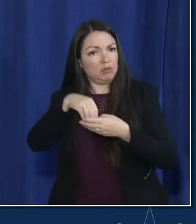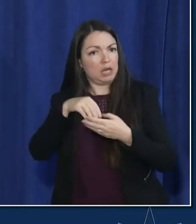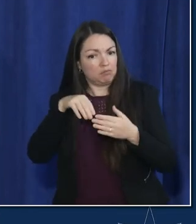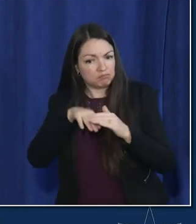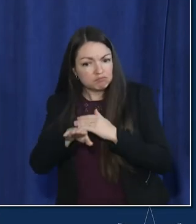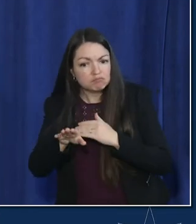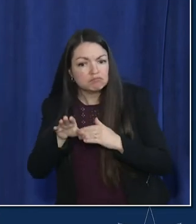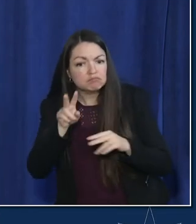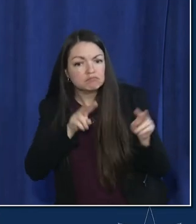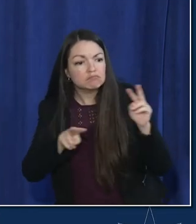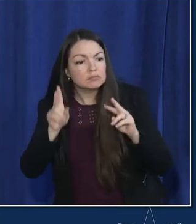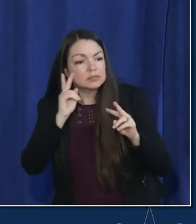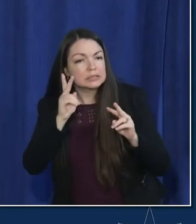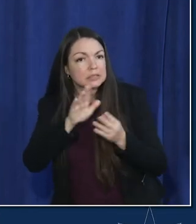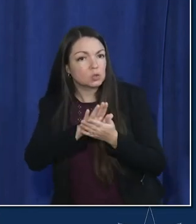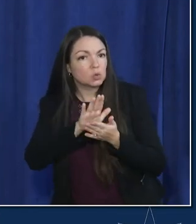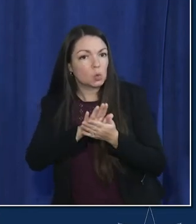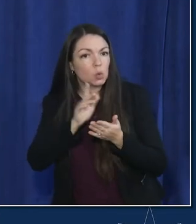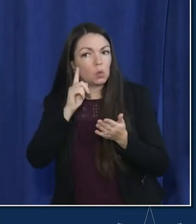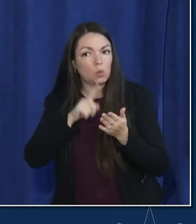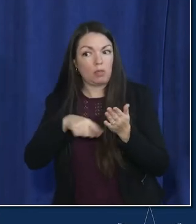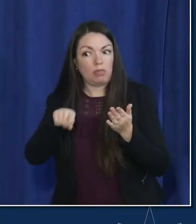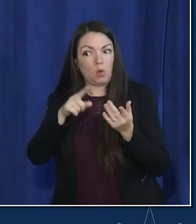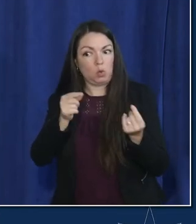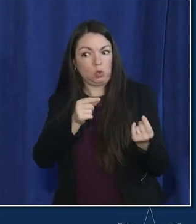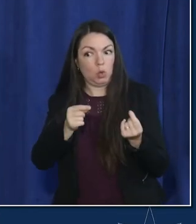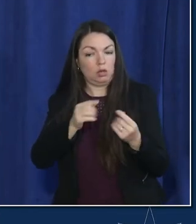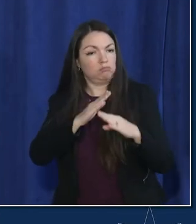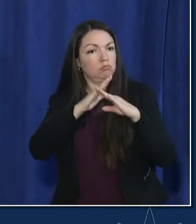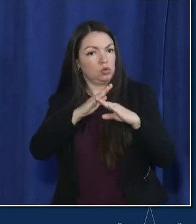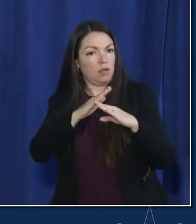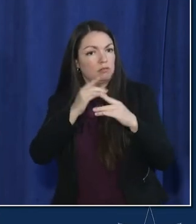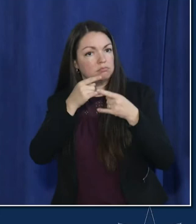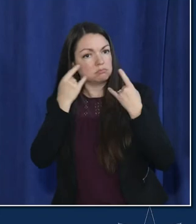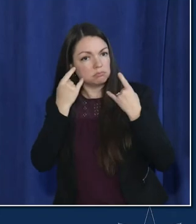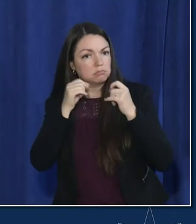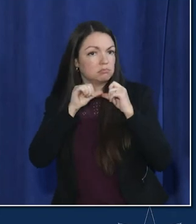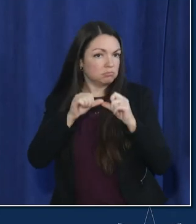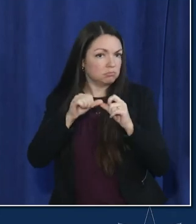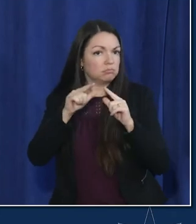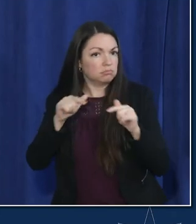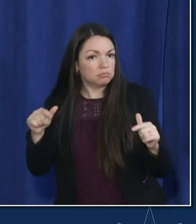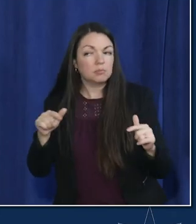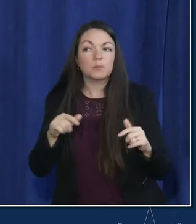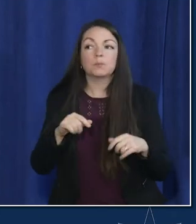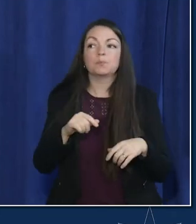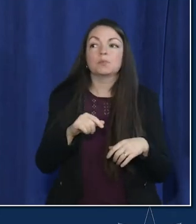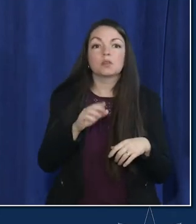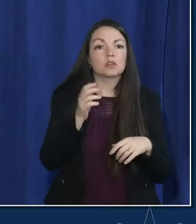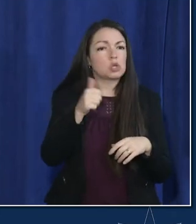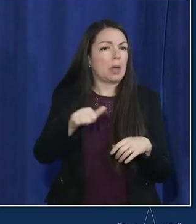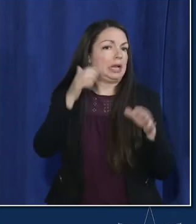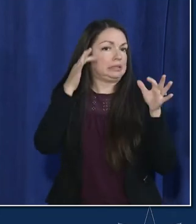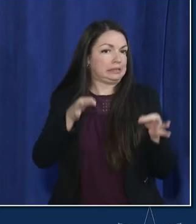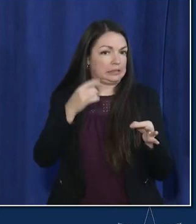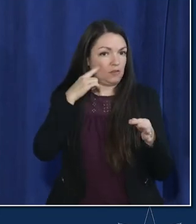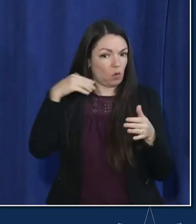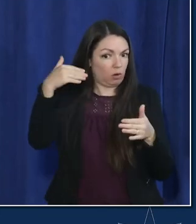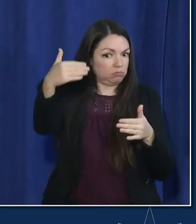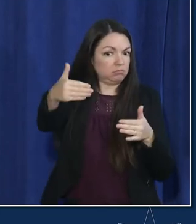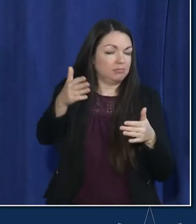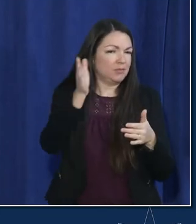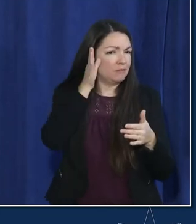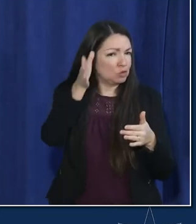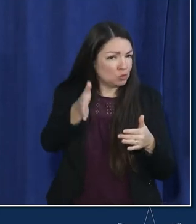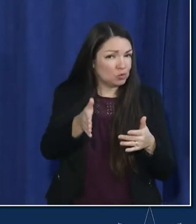place with that again you know we will any decisions we make about any going remote either at a school level district level we'll